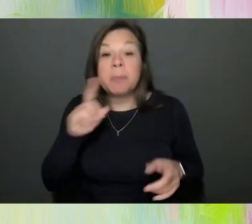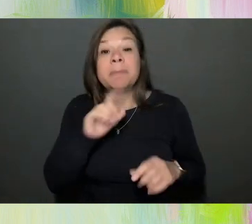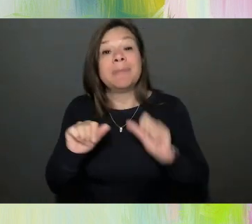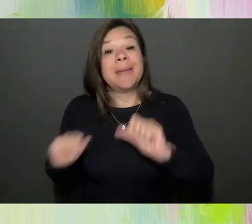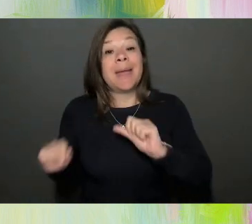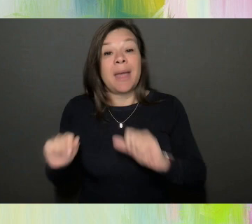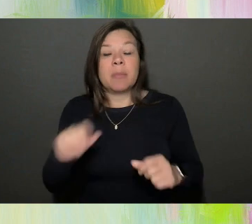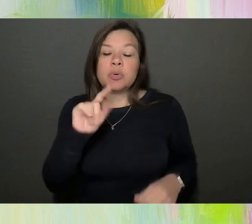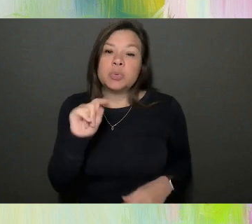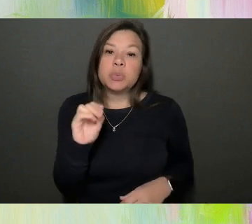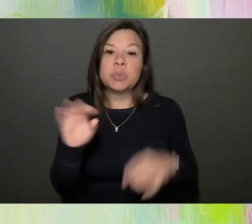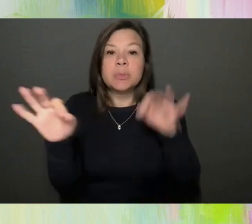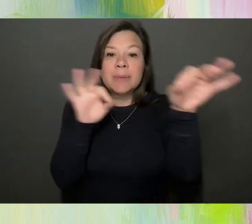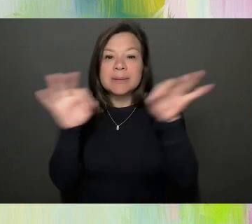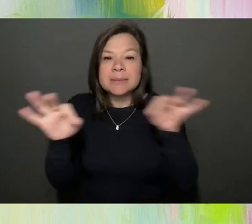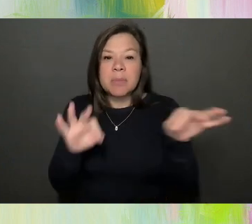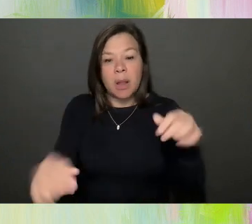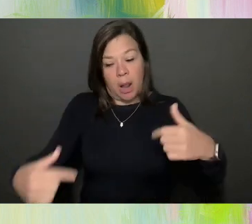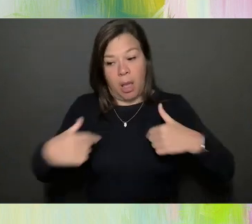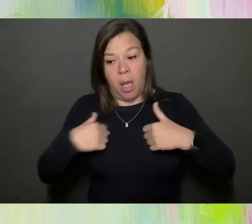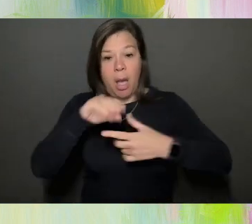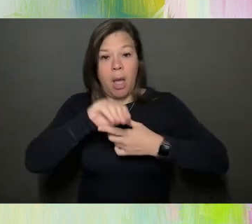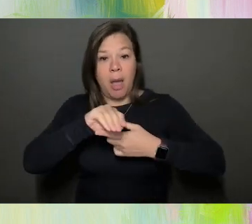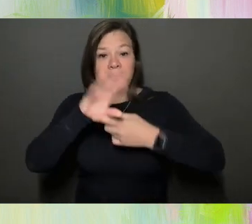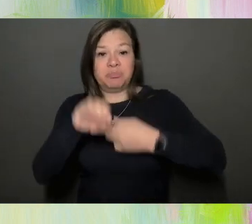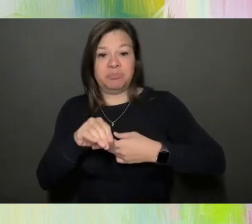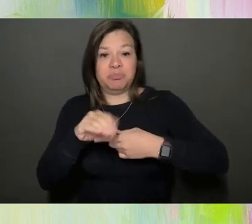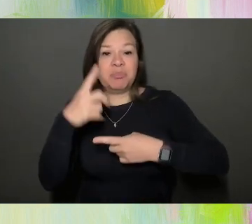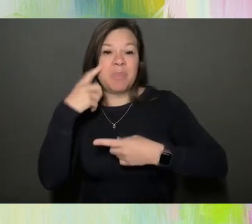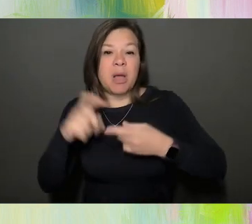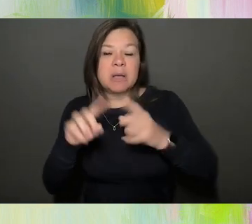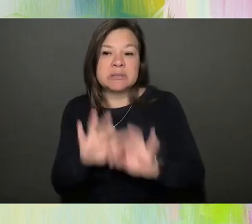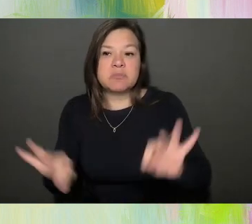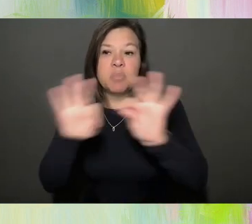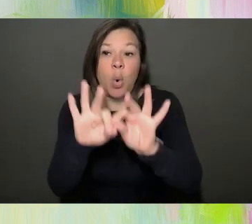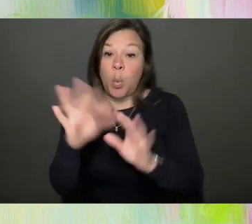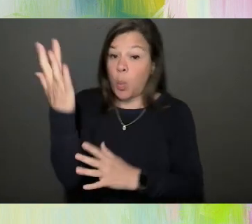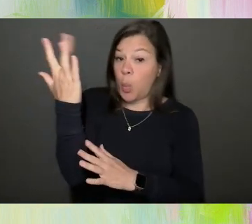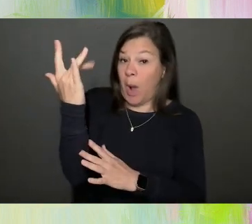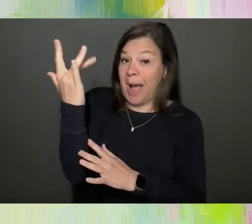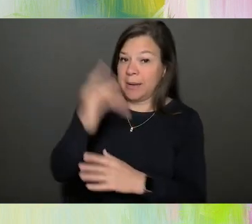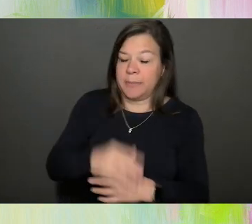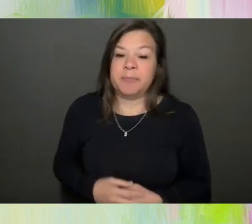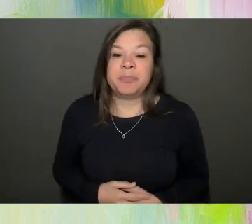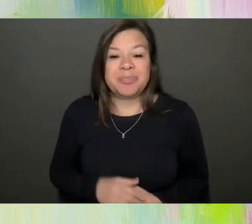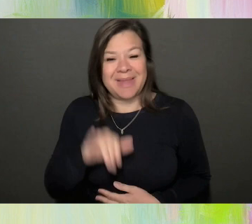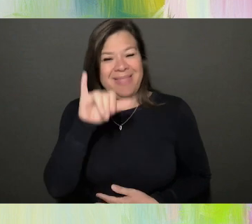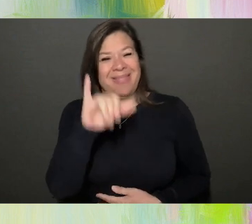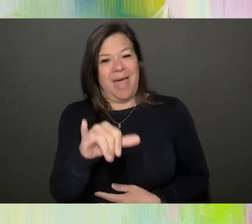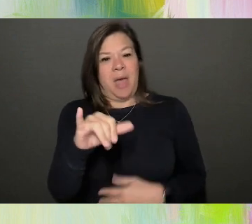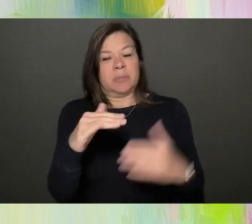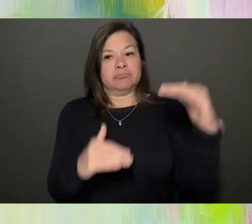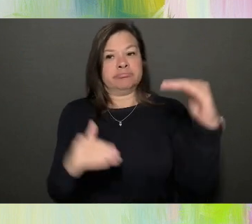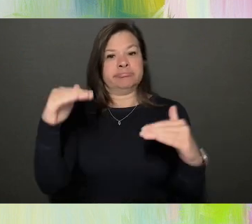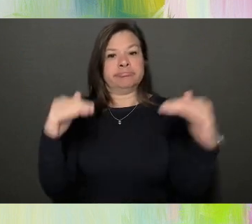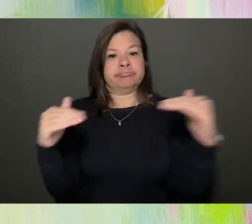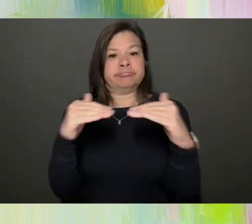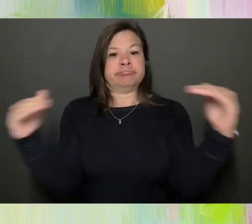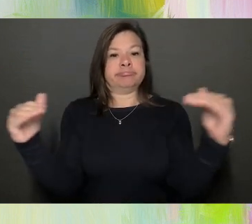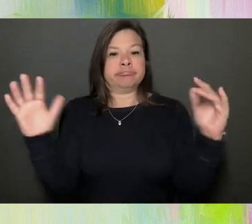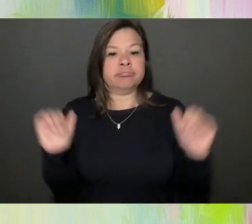explain, I took this photo because I think it's important and here's why, equals that playing field, whether it's between